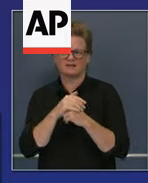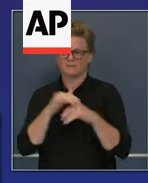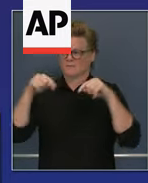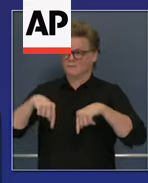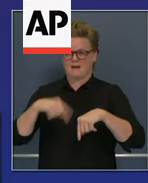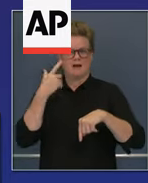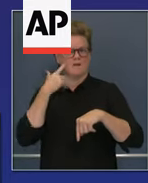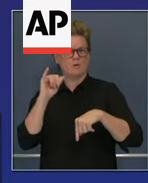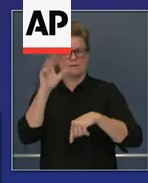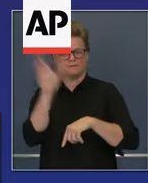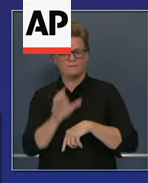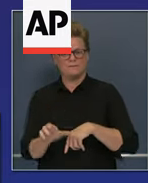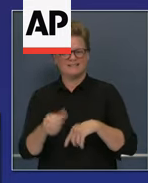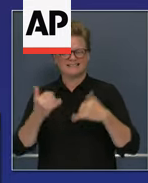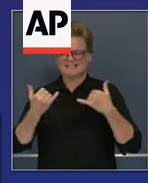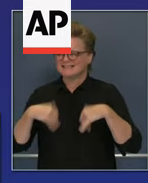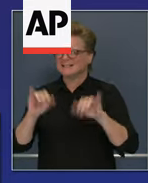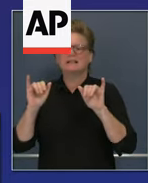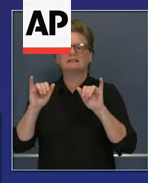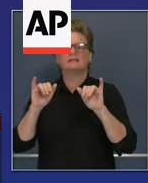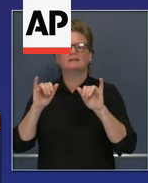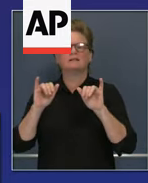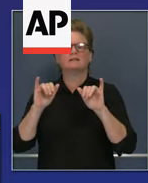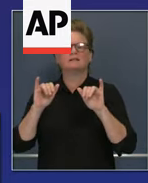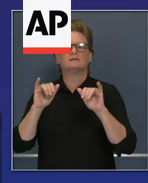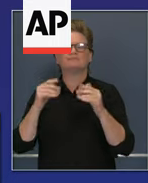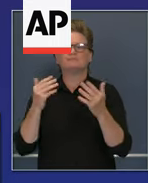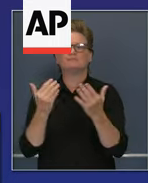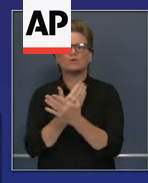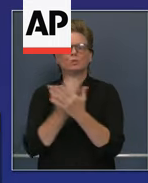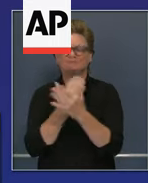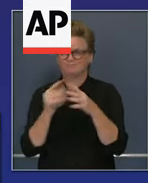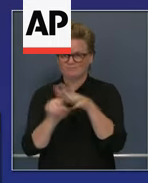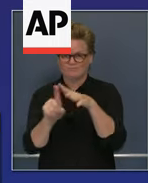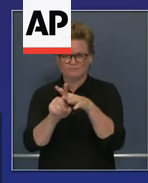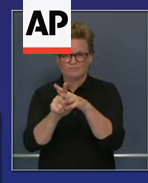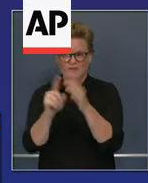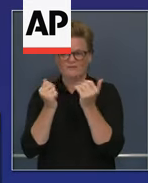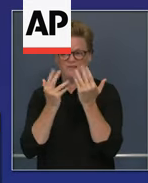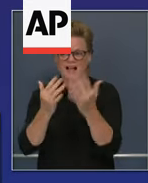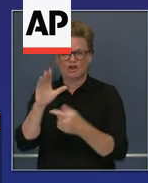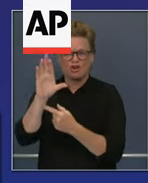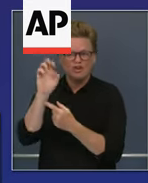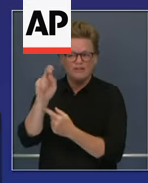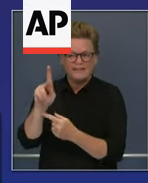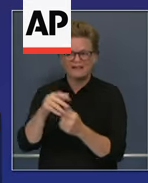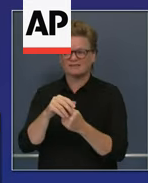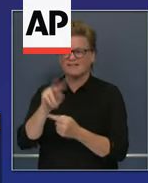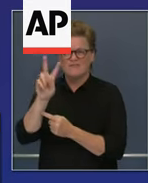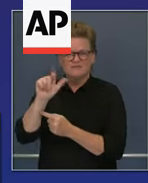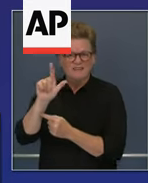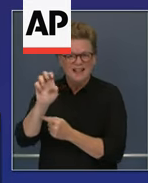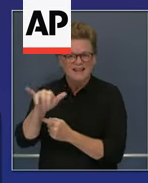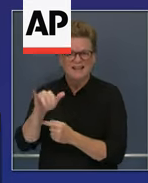to fight additional new active fires, Greek fire being one of them, the Valley Fire now in San